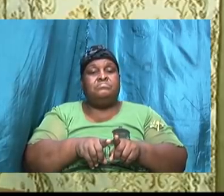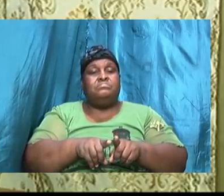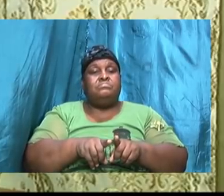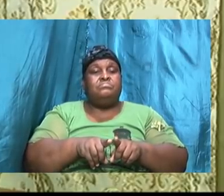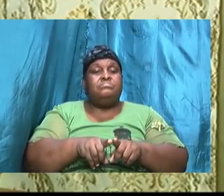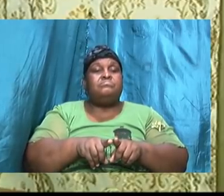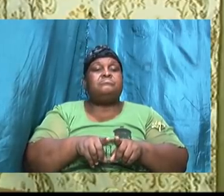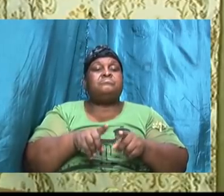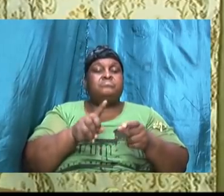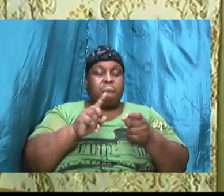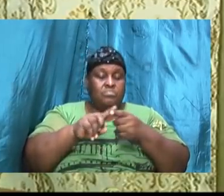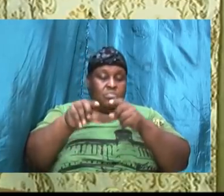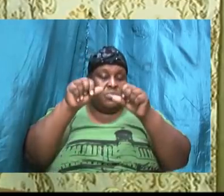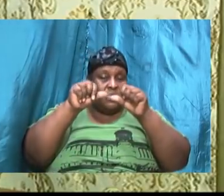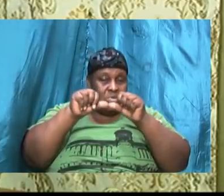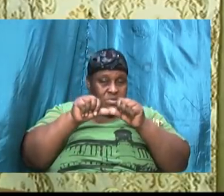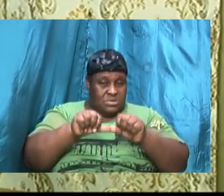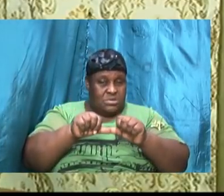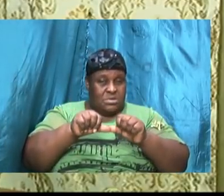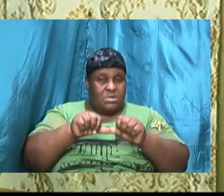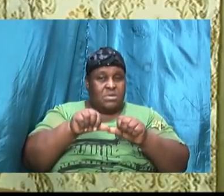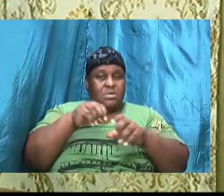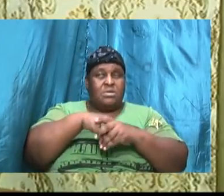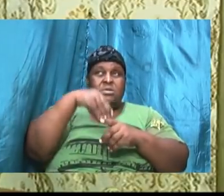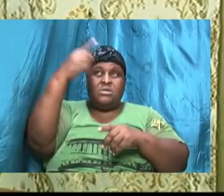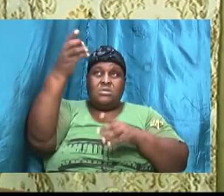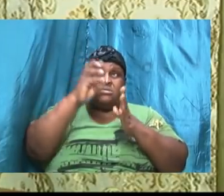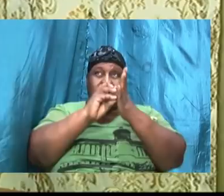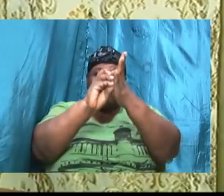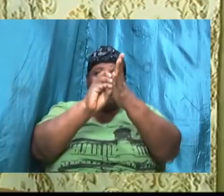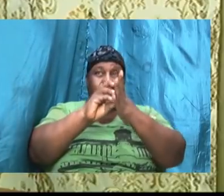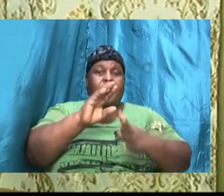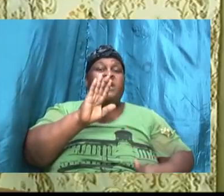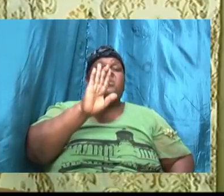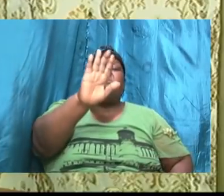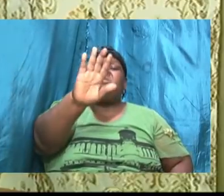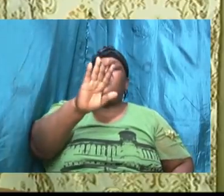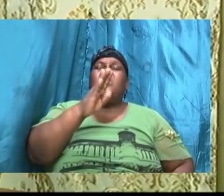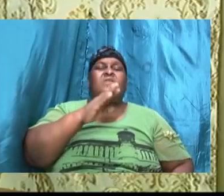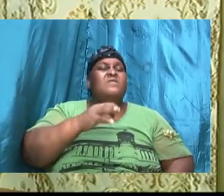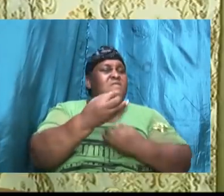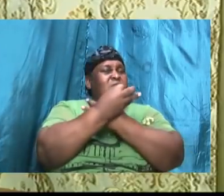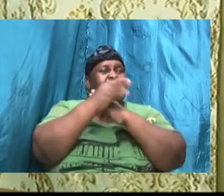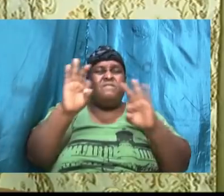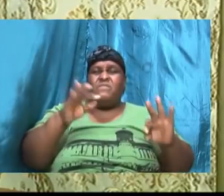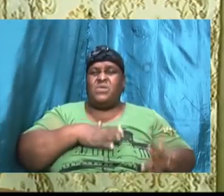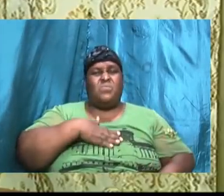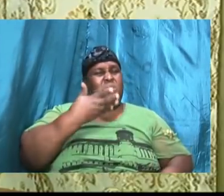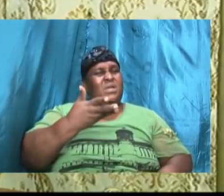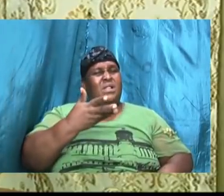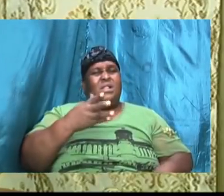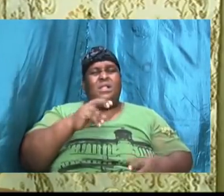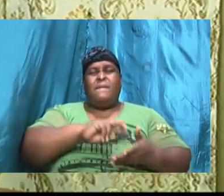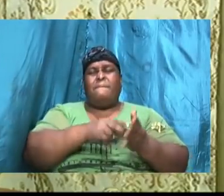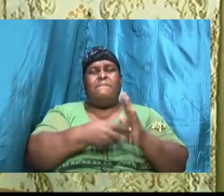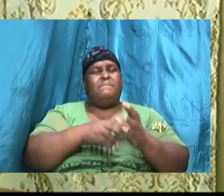to abide in his will your free will means much to God your decision